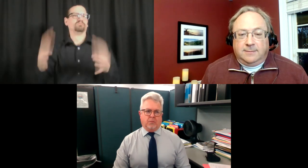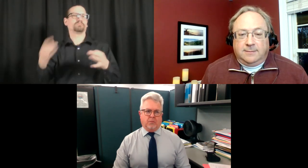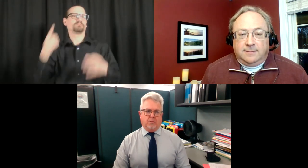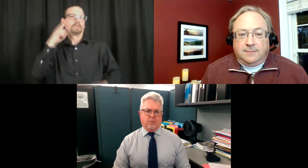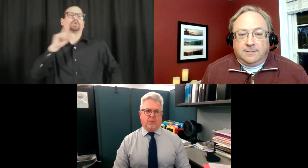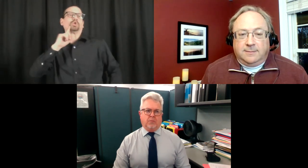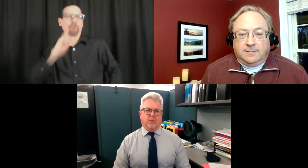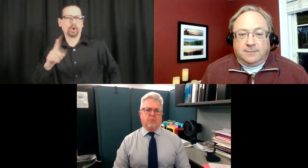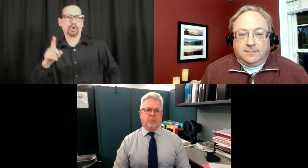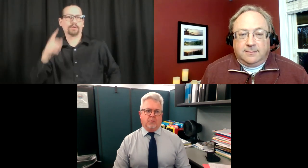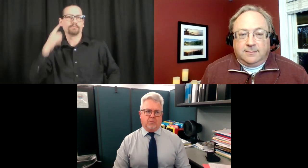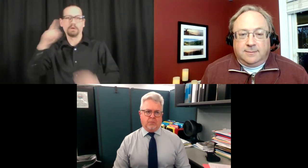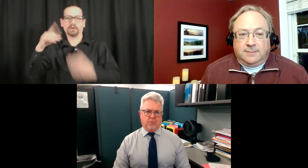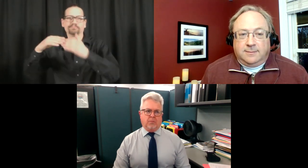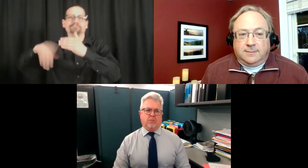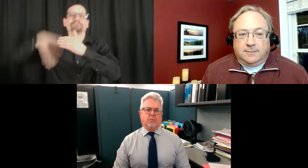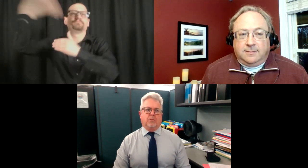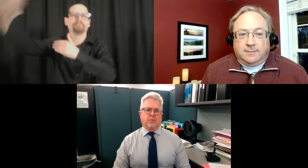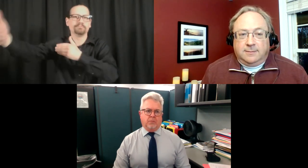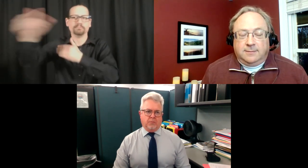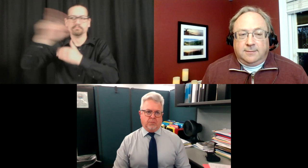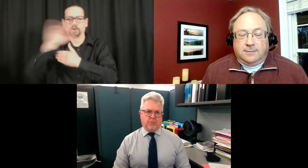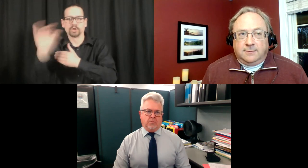okay okay okay